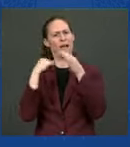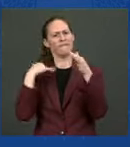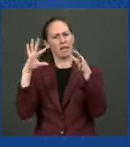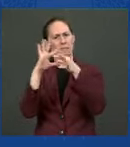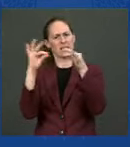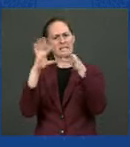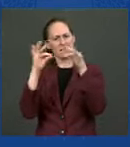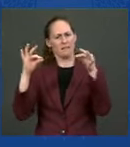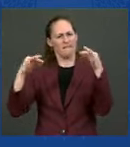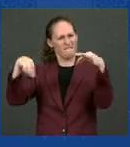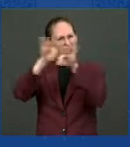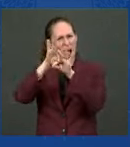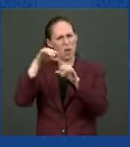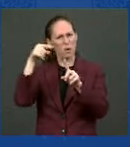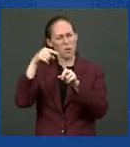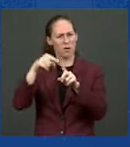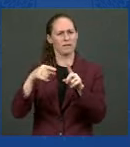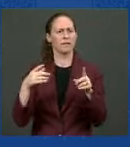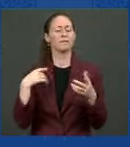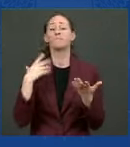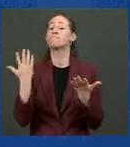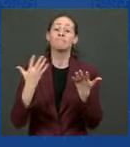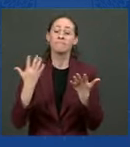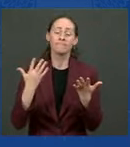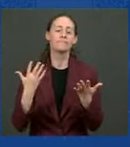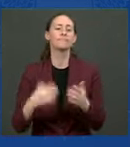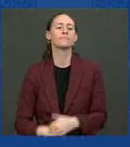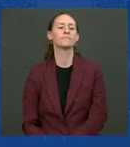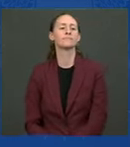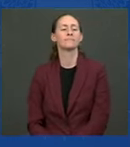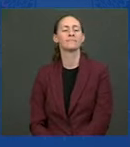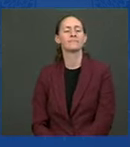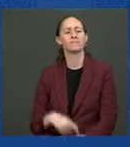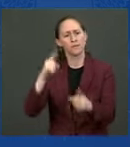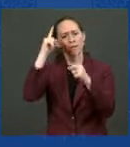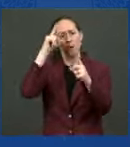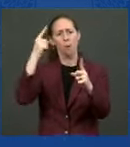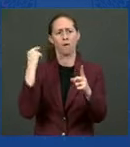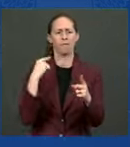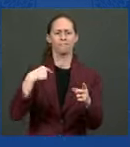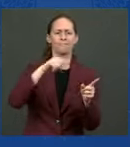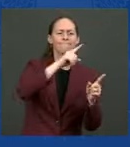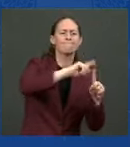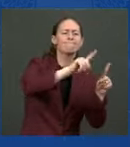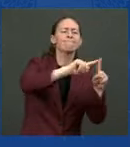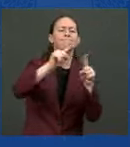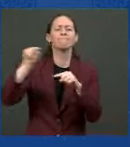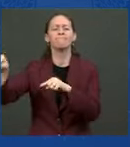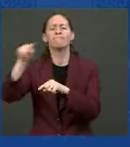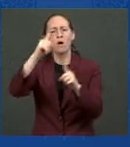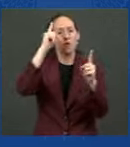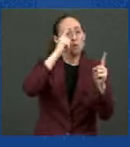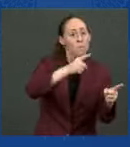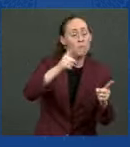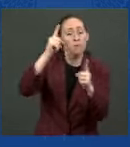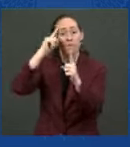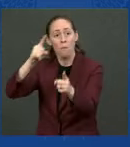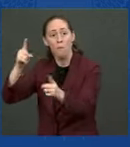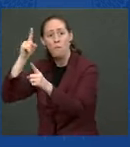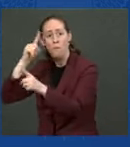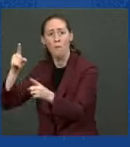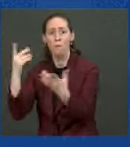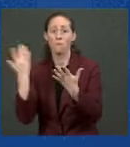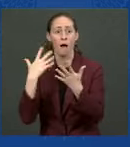But all these things will be for naught if we don't heed the advice and the leadership of our president